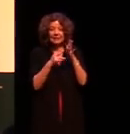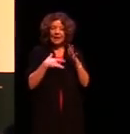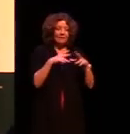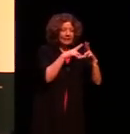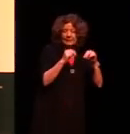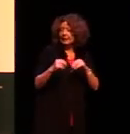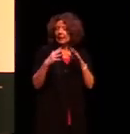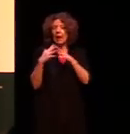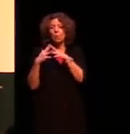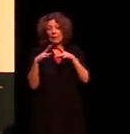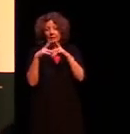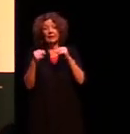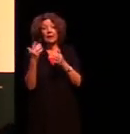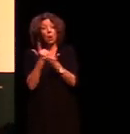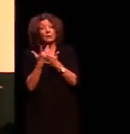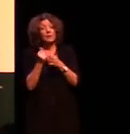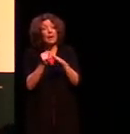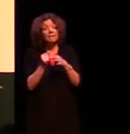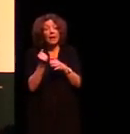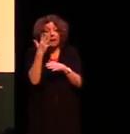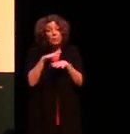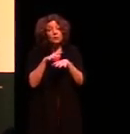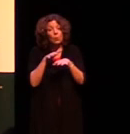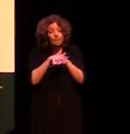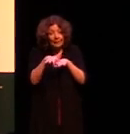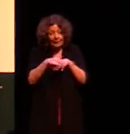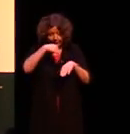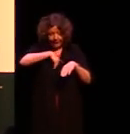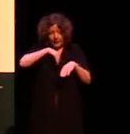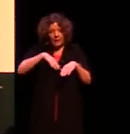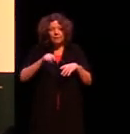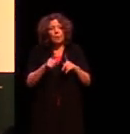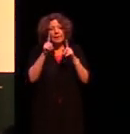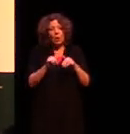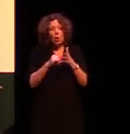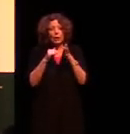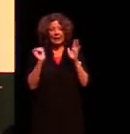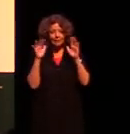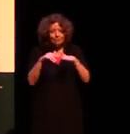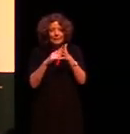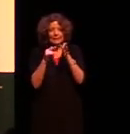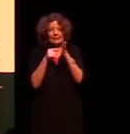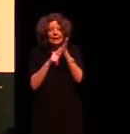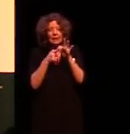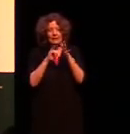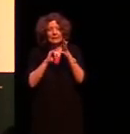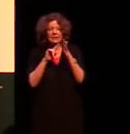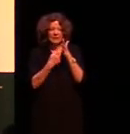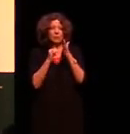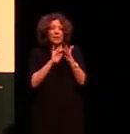a lot of them got Aboriginal blood in them from the early settler's times when they came in 1788. They married into Aboriginal